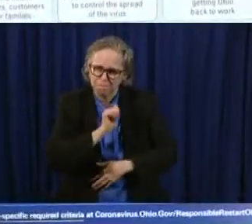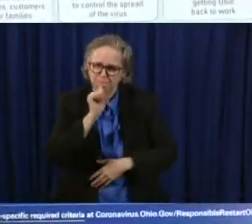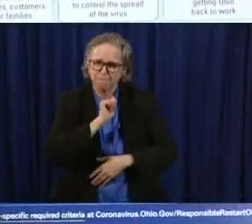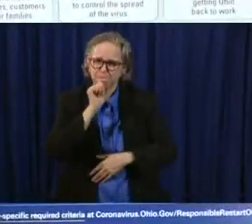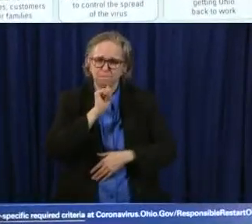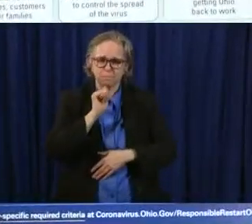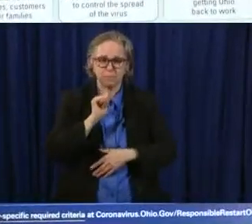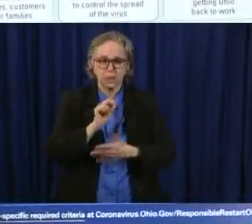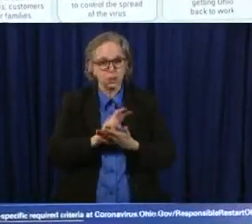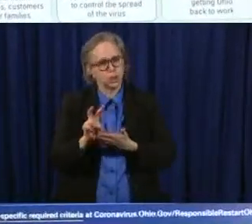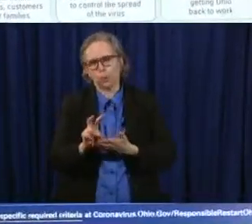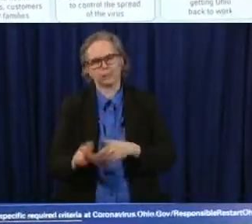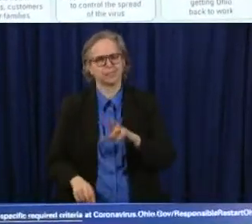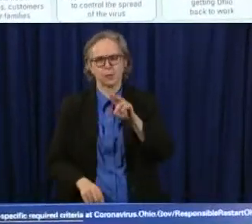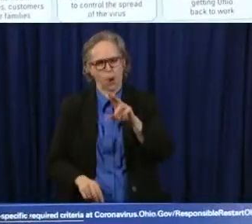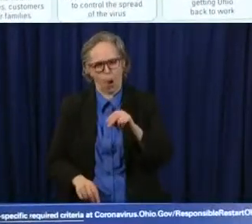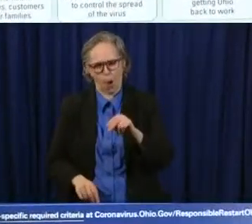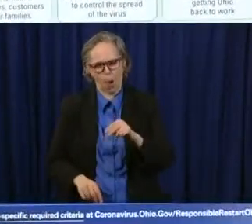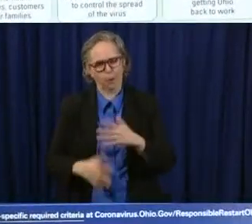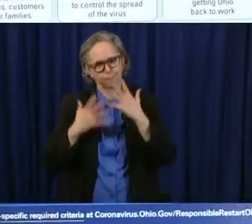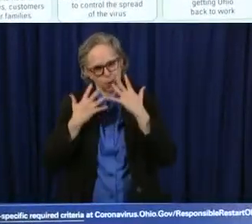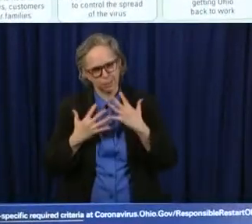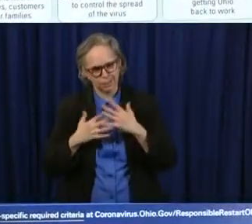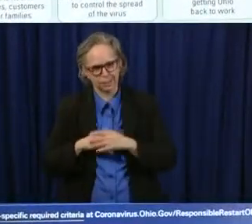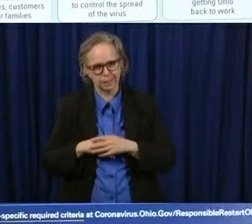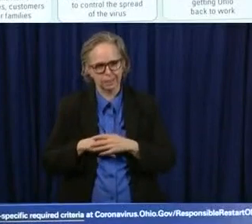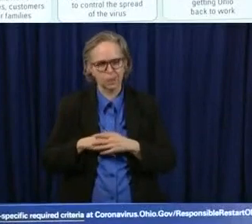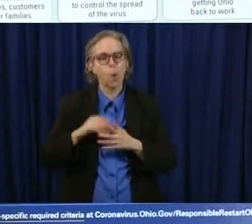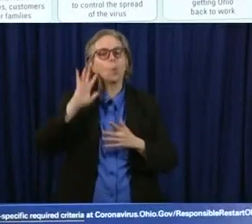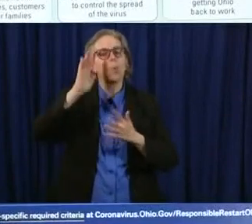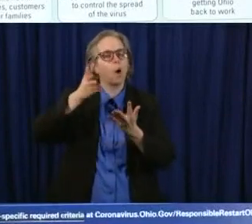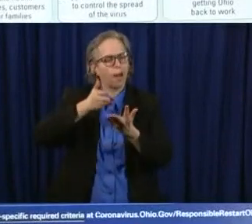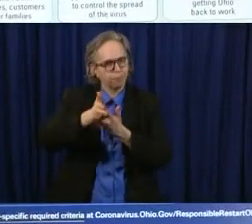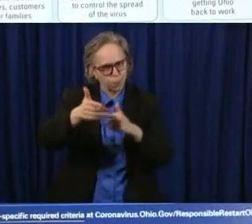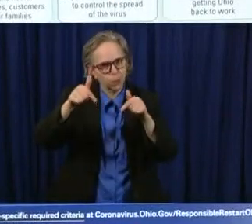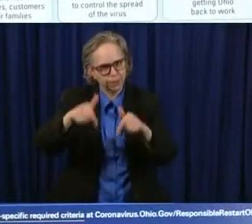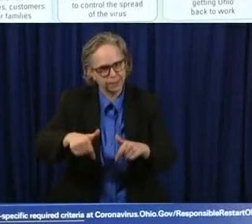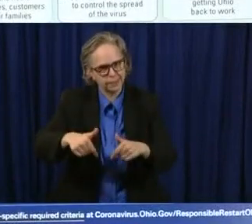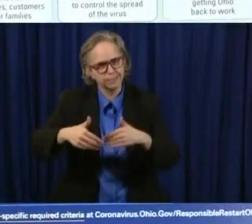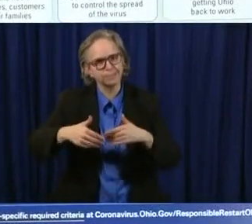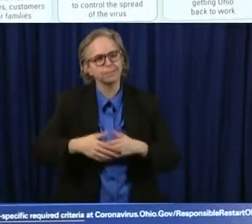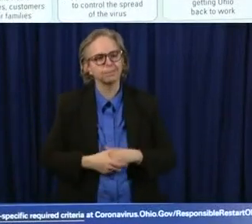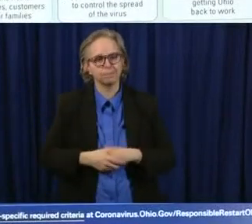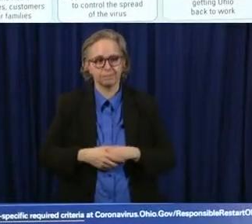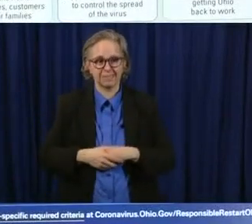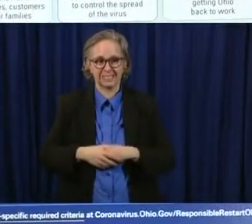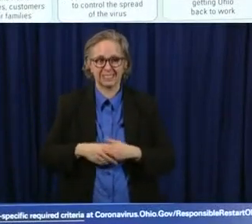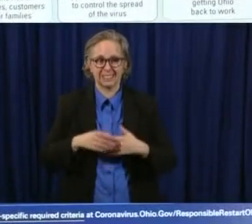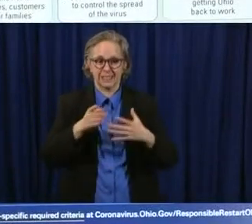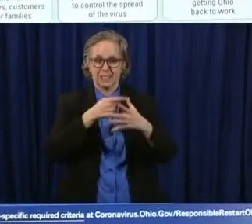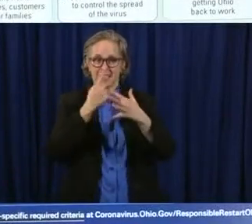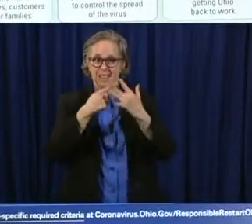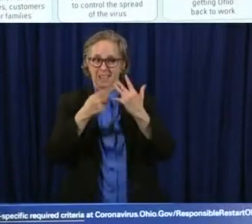uh and we will not have to do these things but for us to be able to